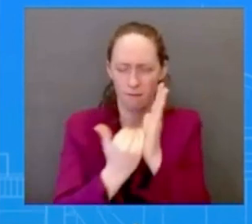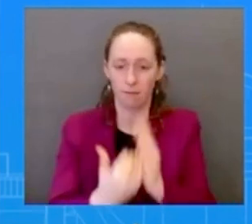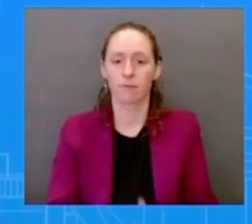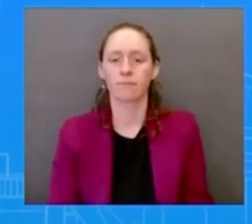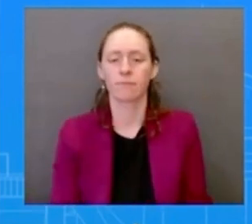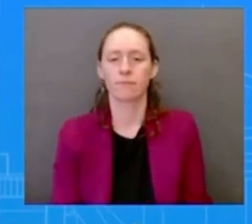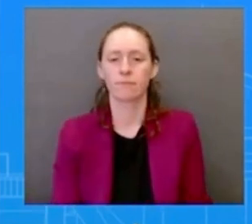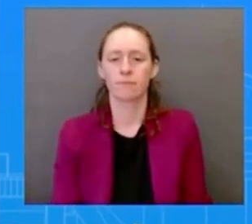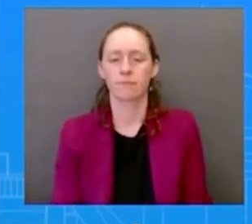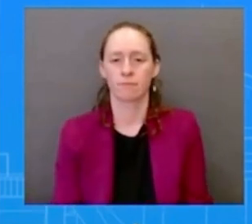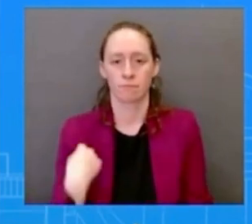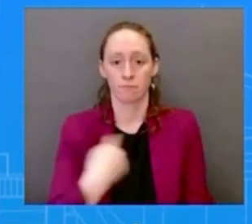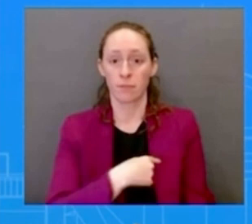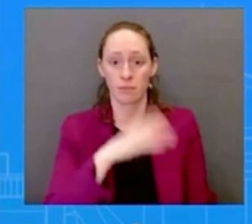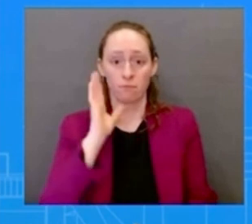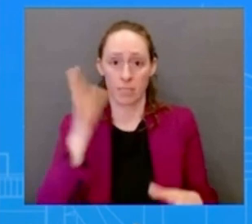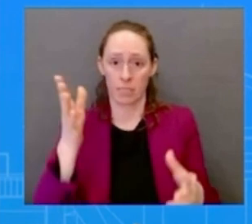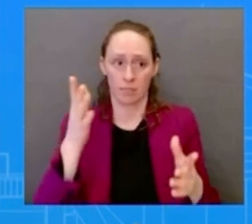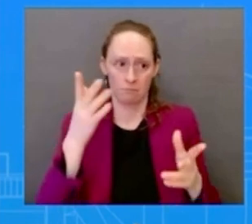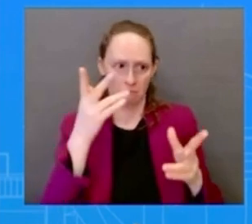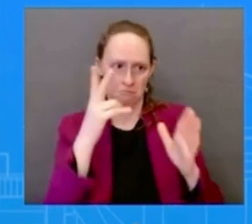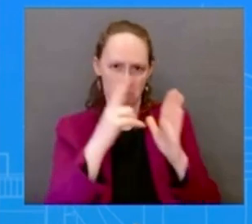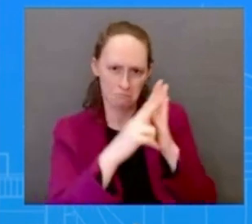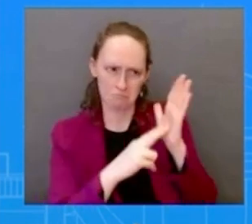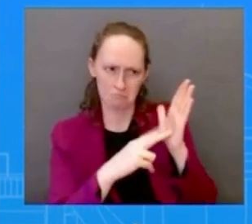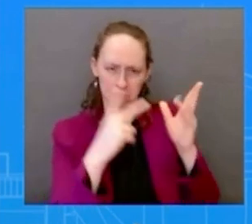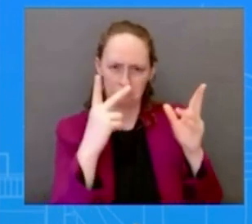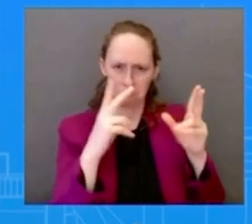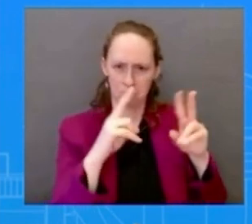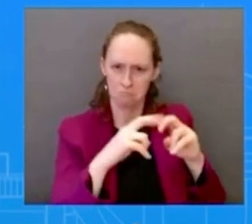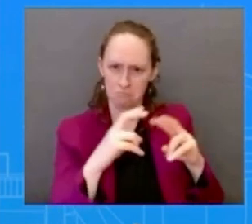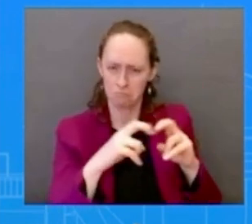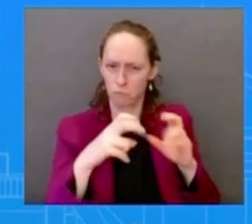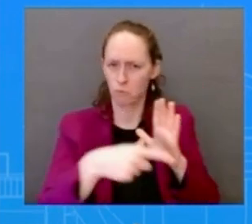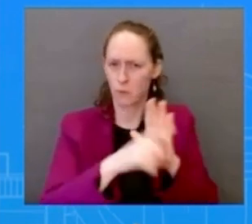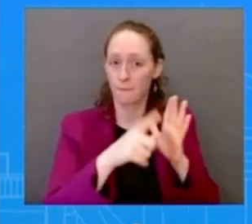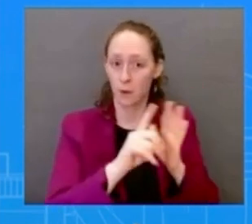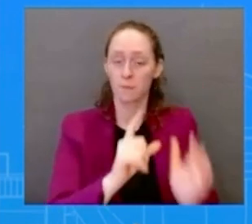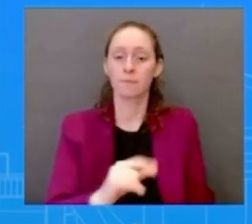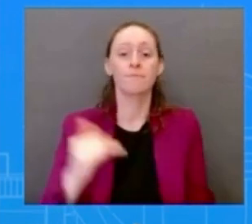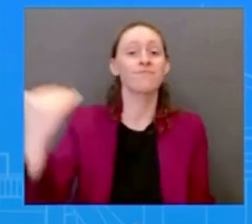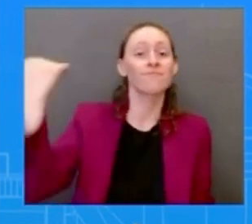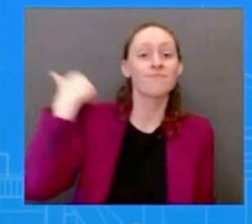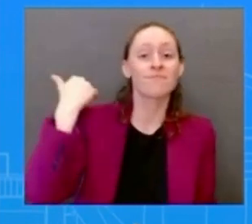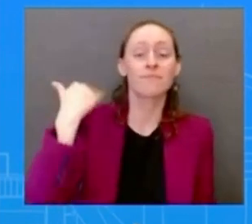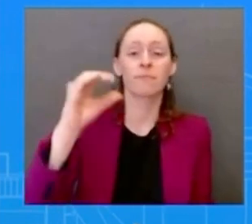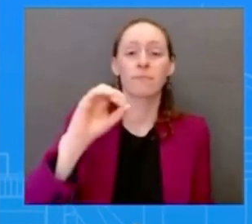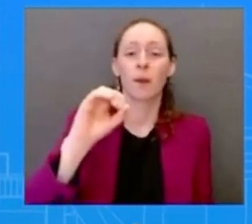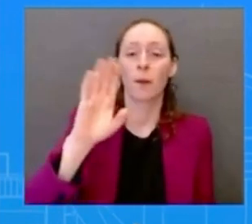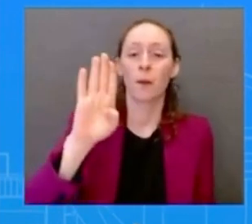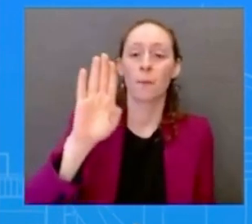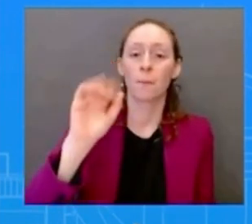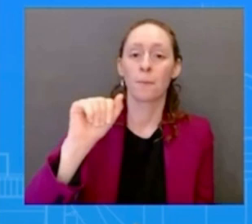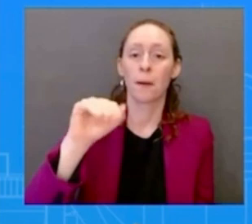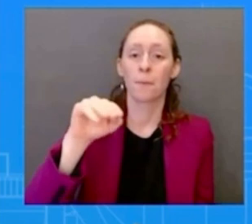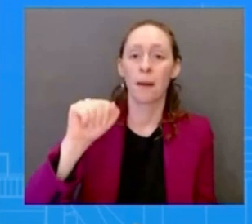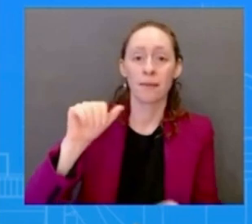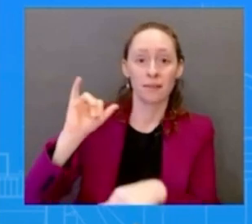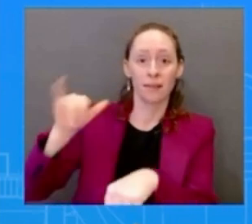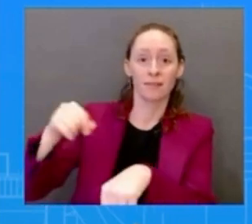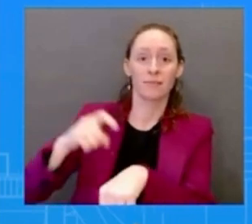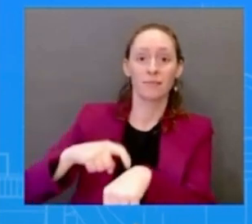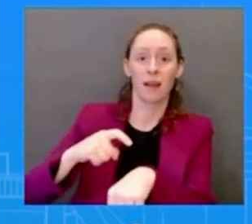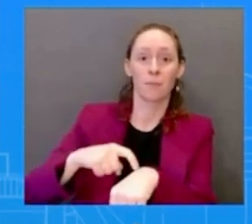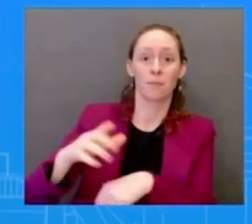as you all know the obama biden administration put in place tough requirements after the 2008 financial crisis to make sure that